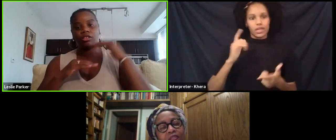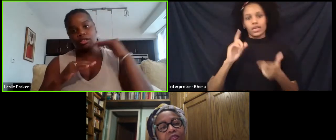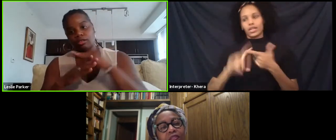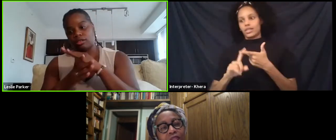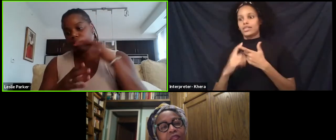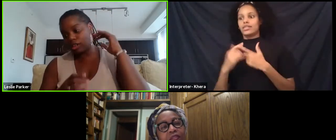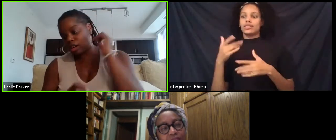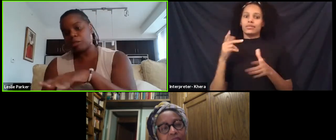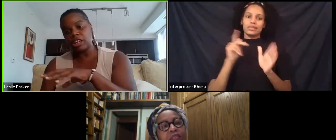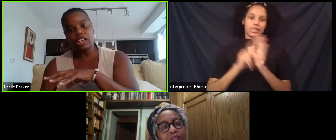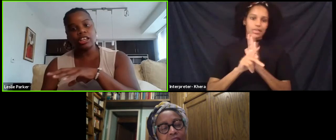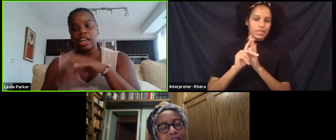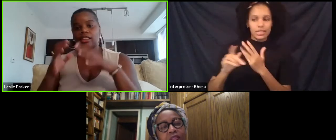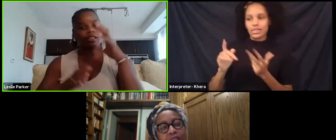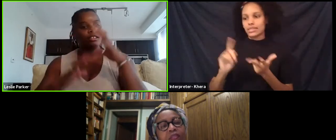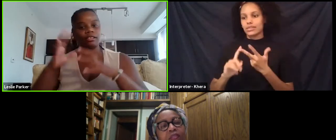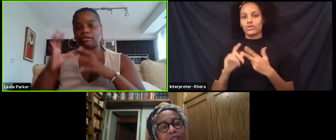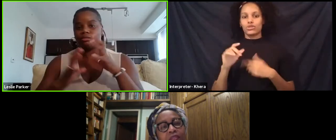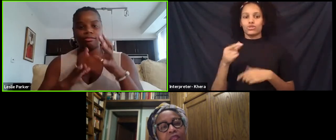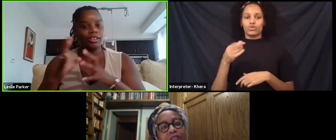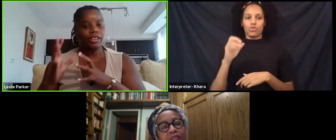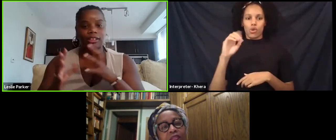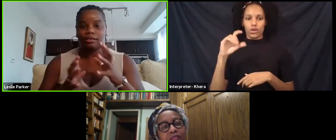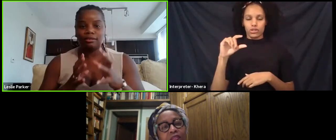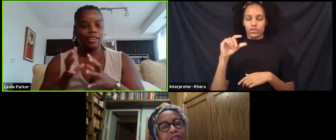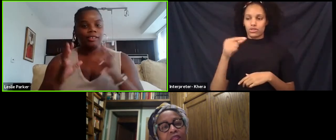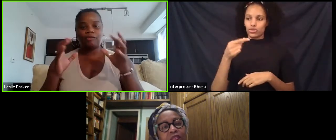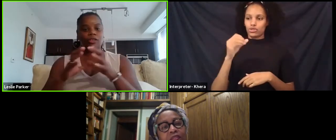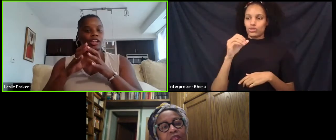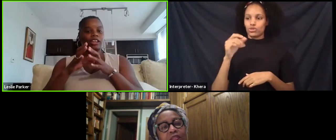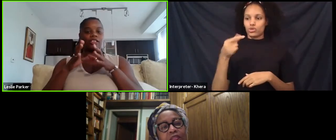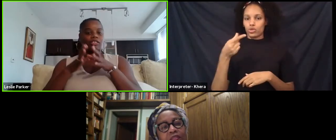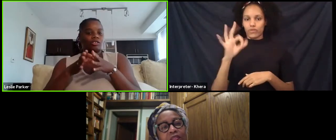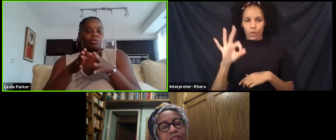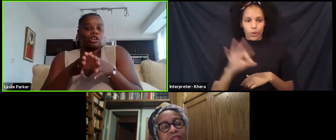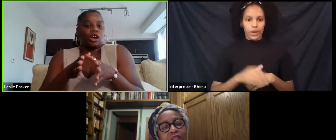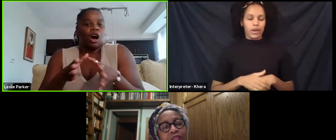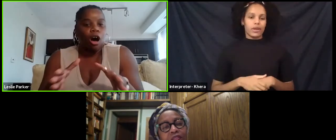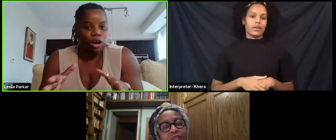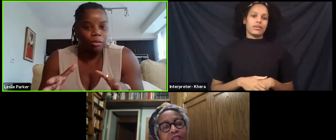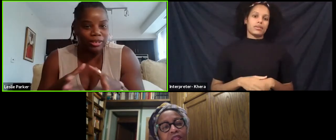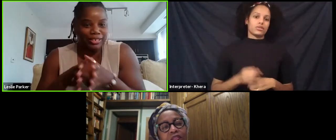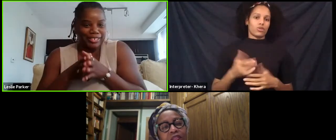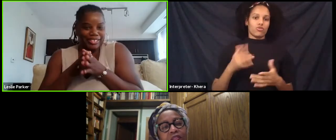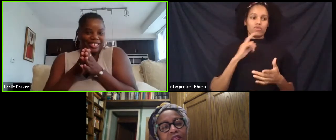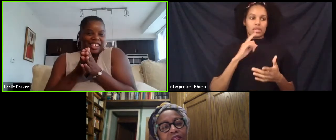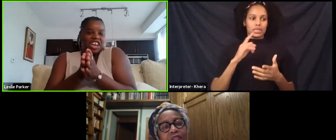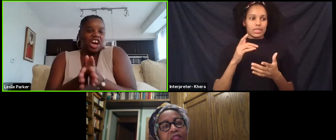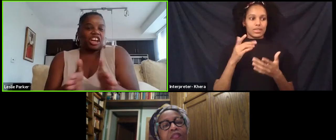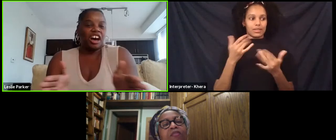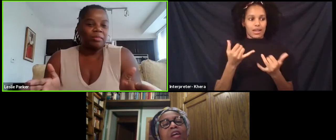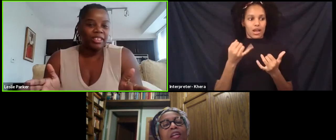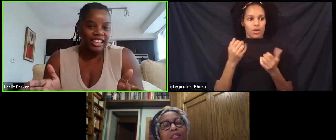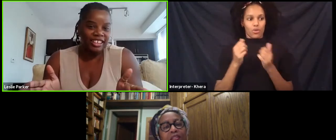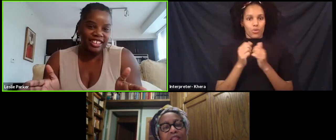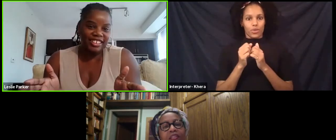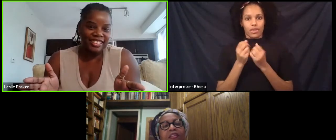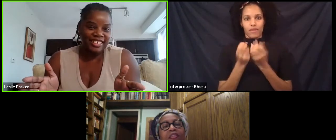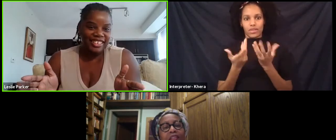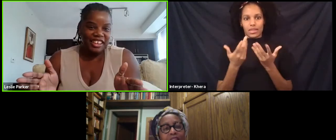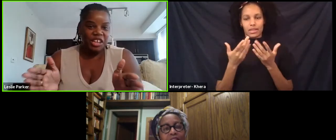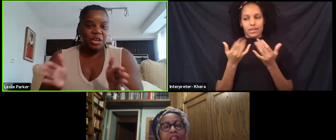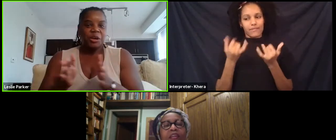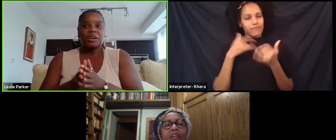the, the, the coming in hasn't really felt like there's been a calm, a calm